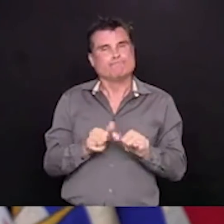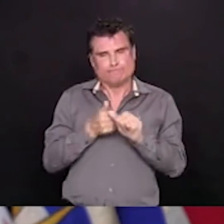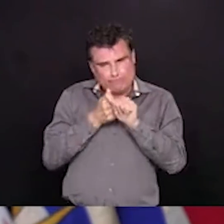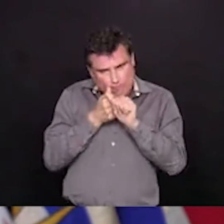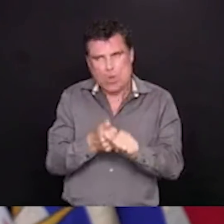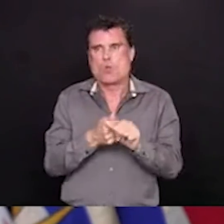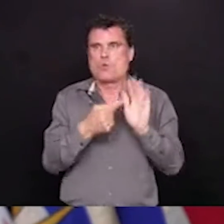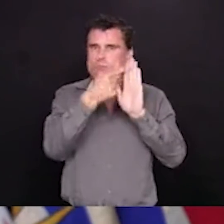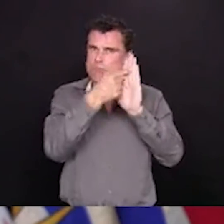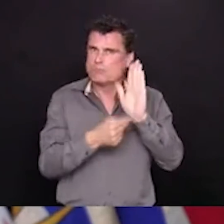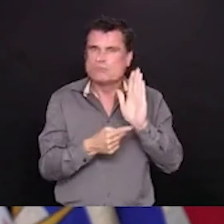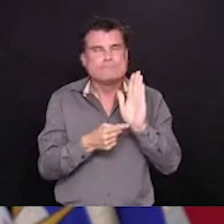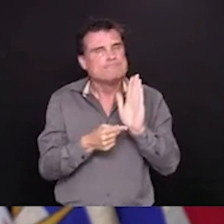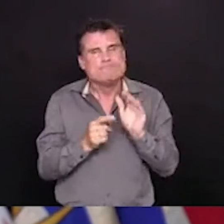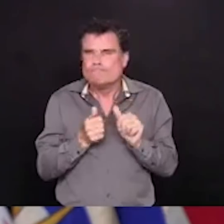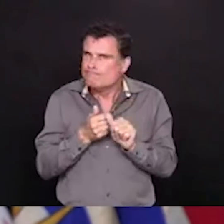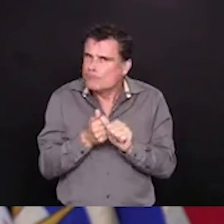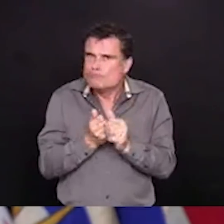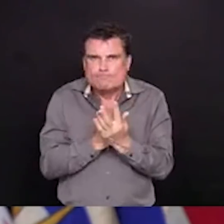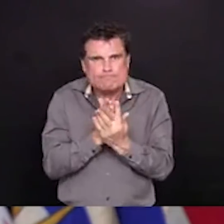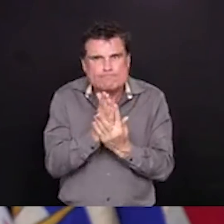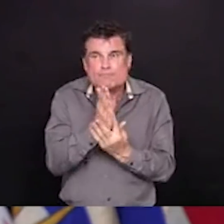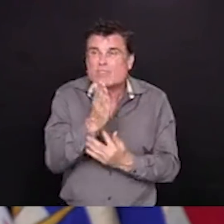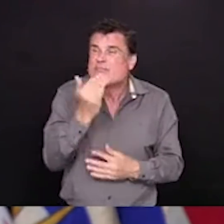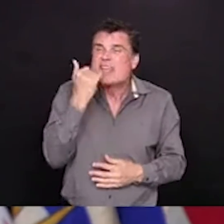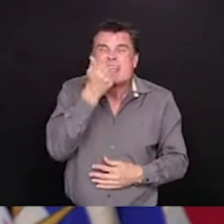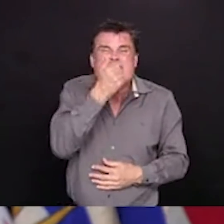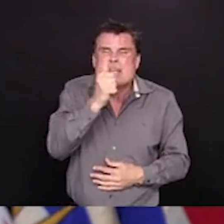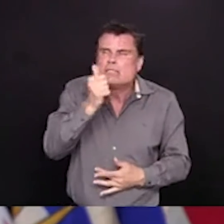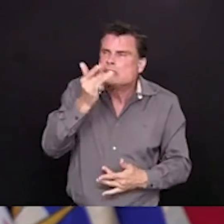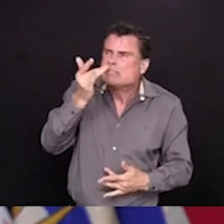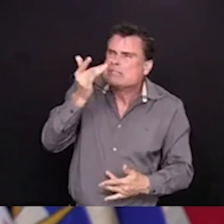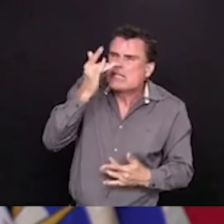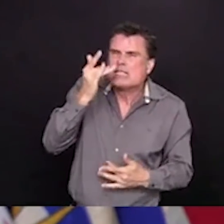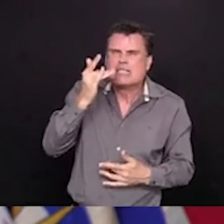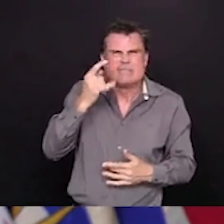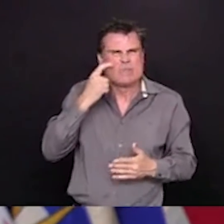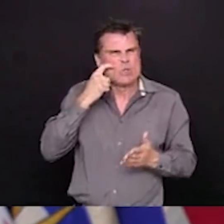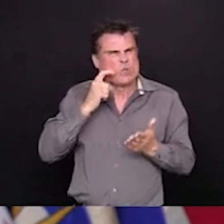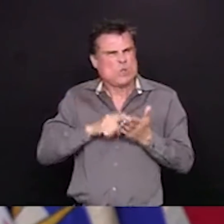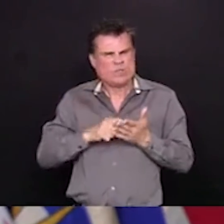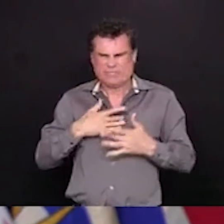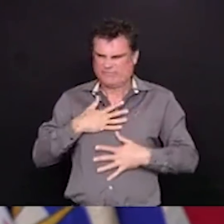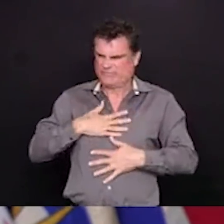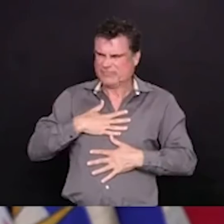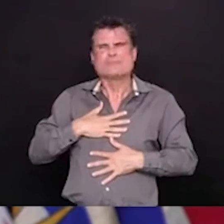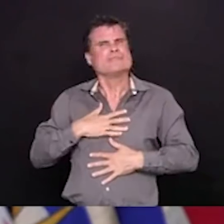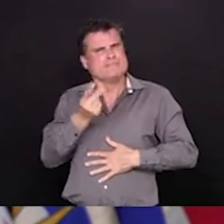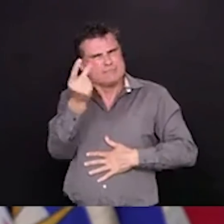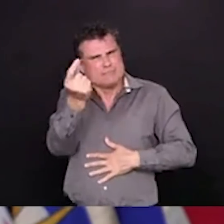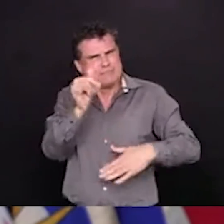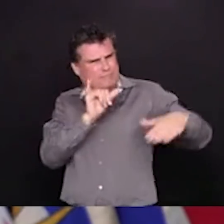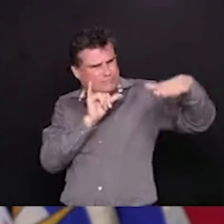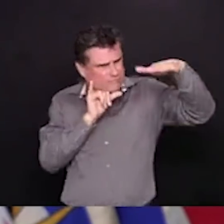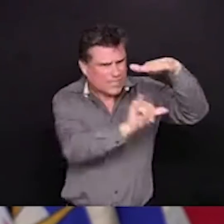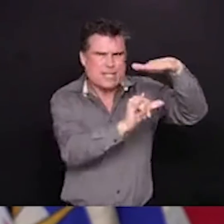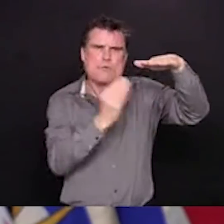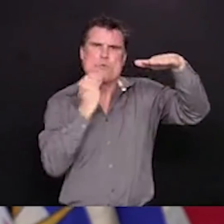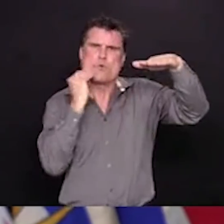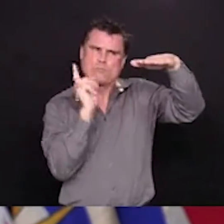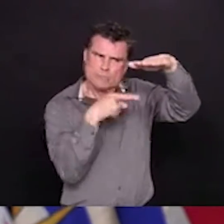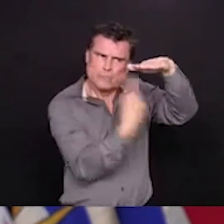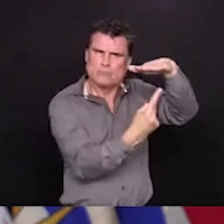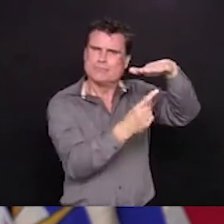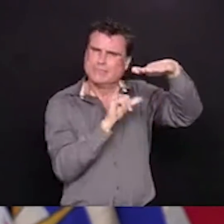Self-isolation as we need. We need to think about how we can manage our businesses, how we can manage opening things up